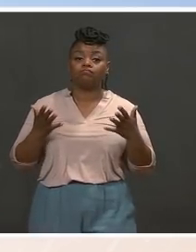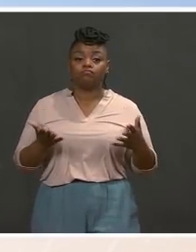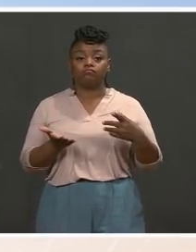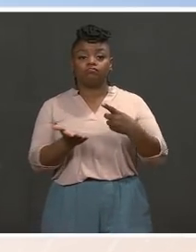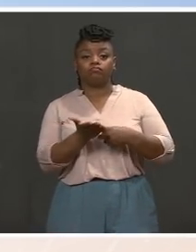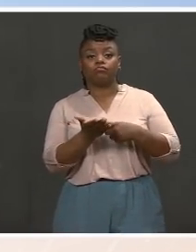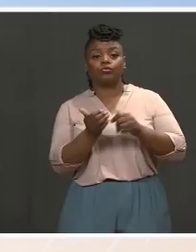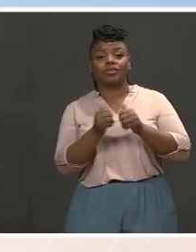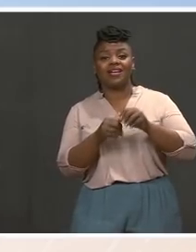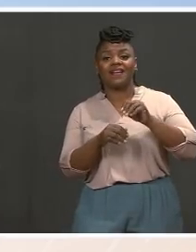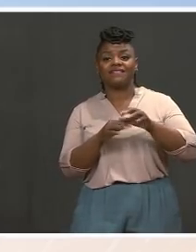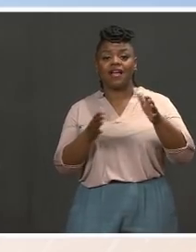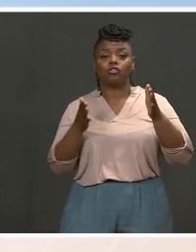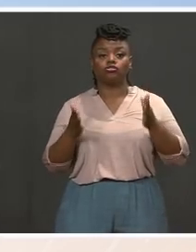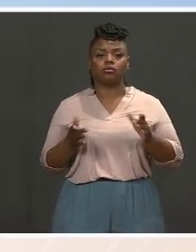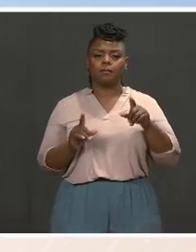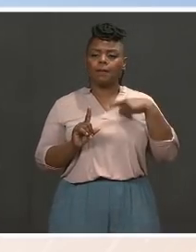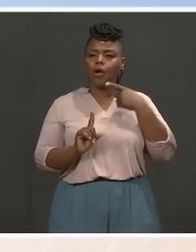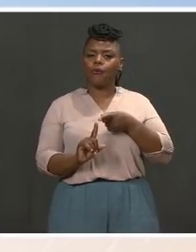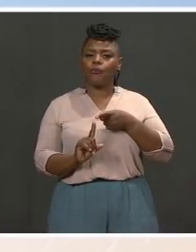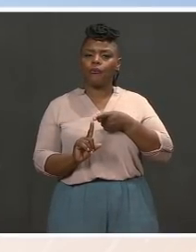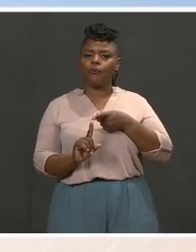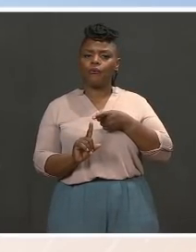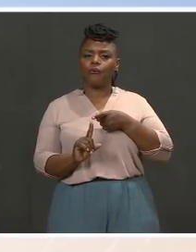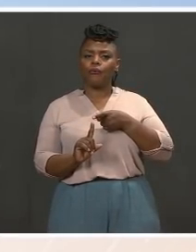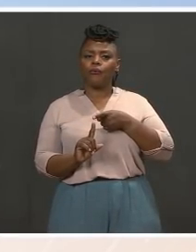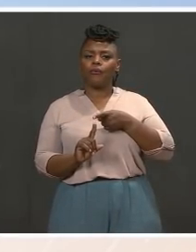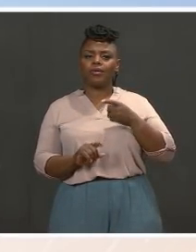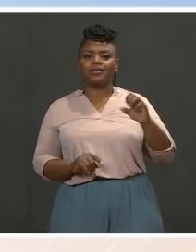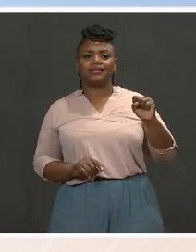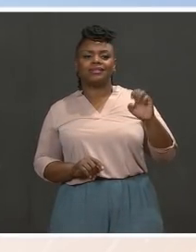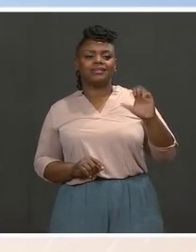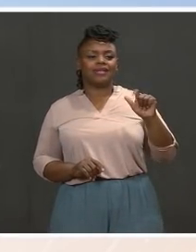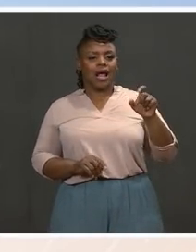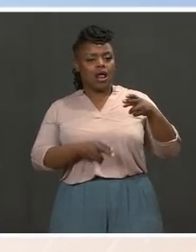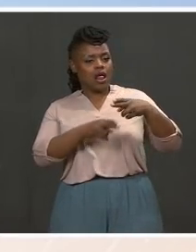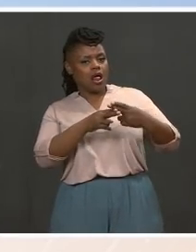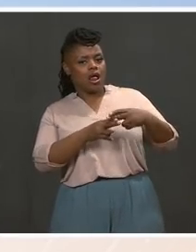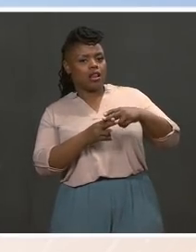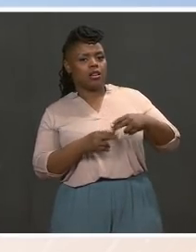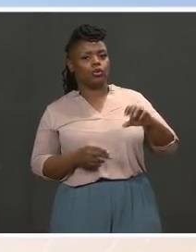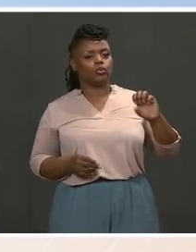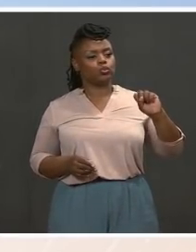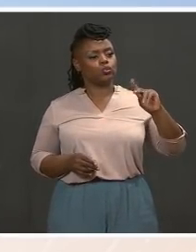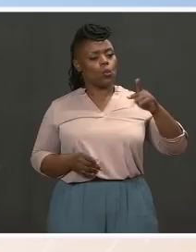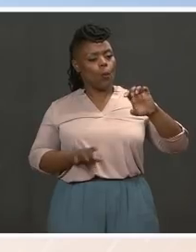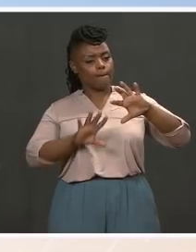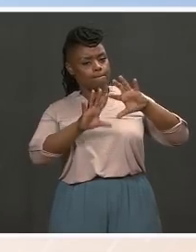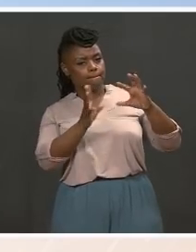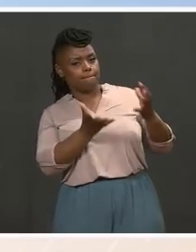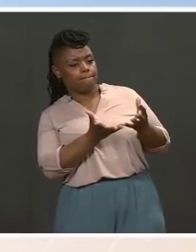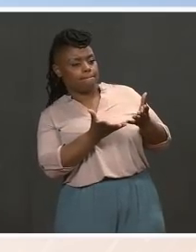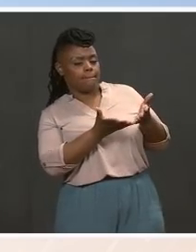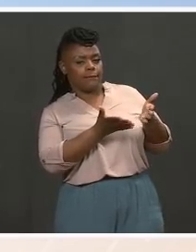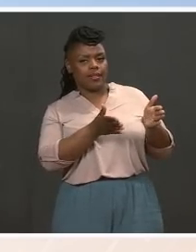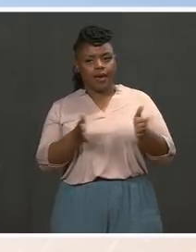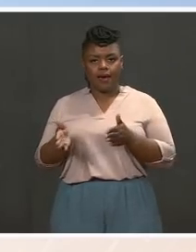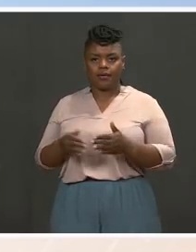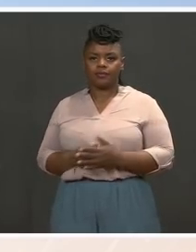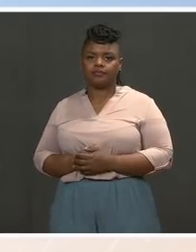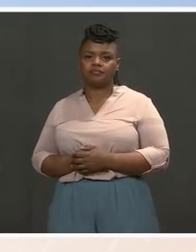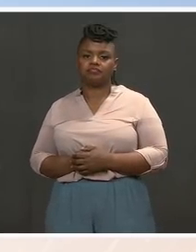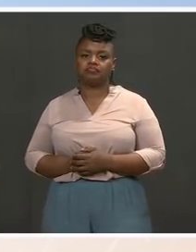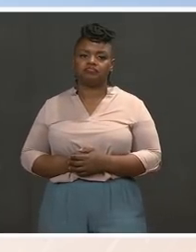and the components will look like in what he's going to move forward and propose next week. The $3 trillion number has been put out there.